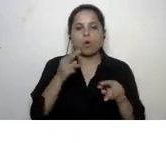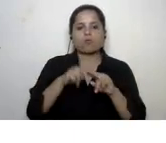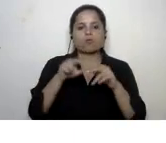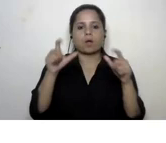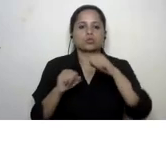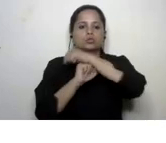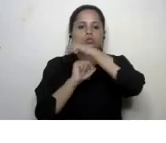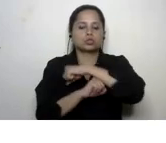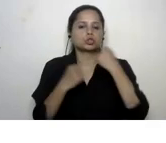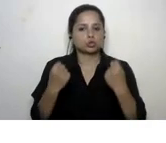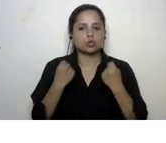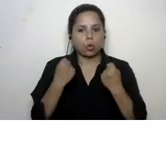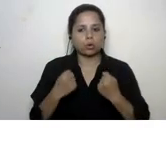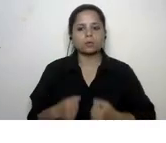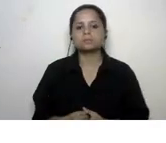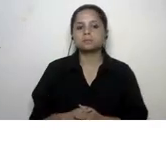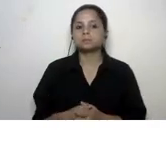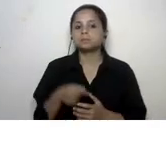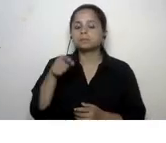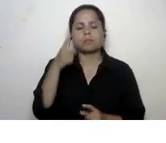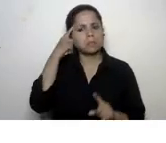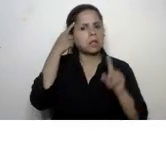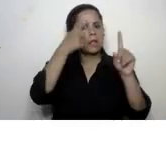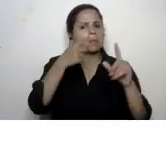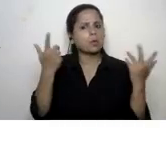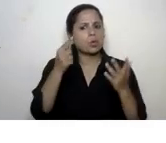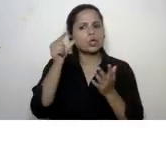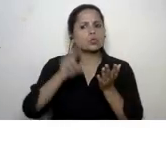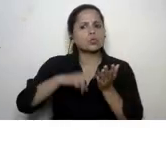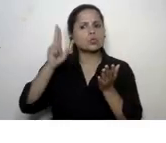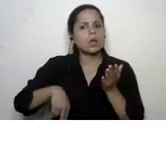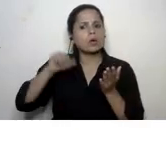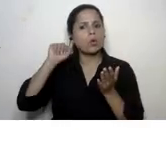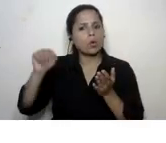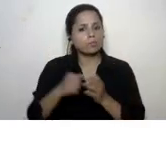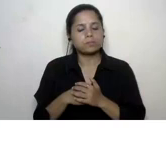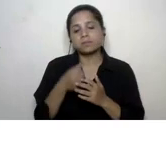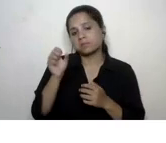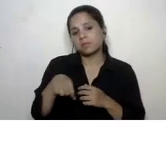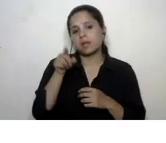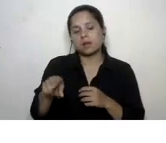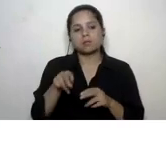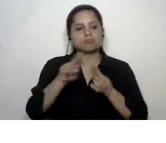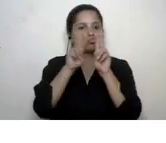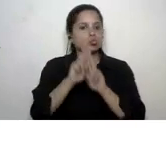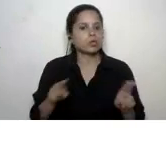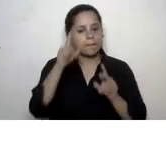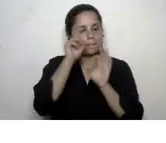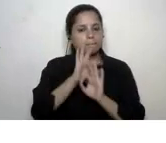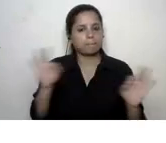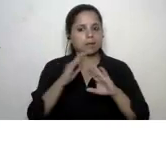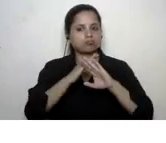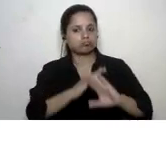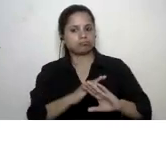what are the aims of the united nations of course to maintain international peace and